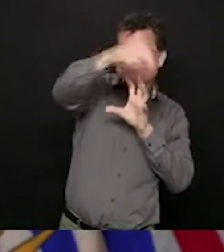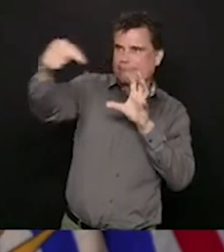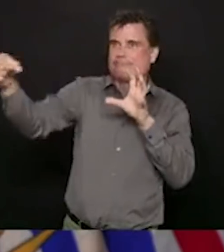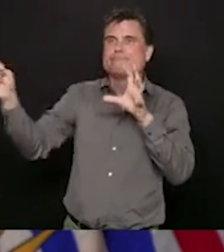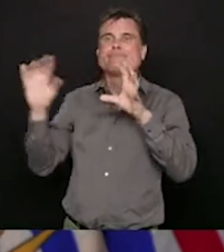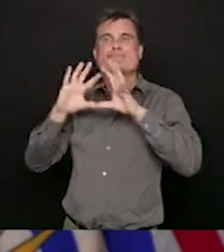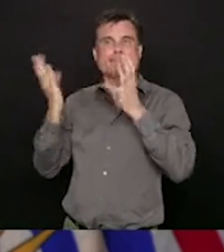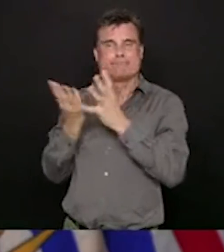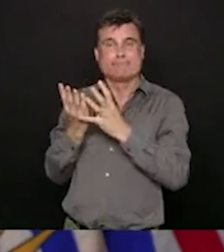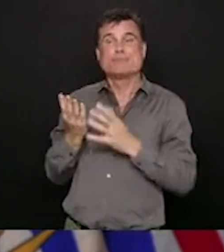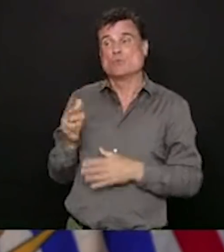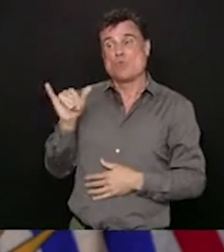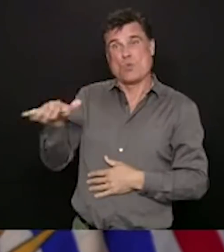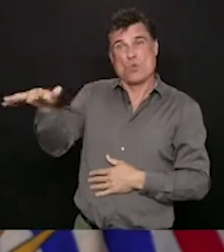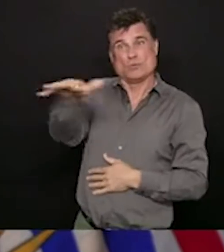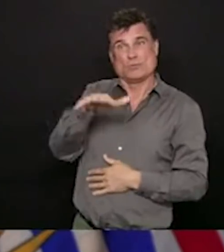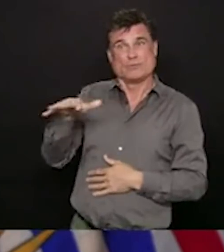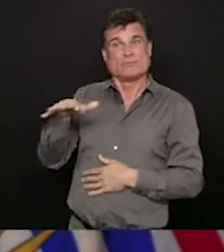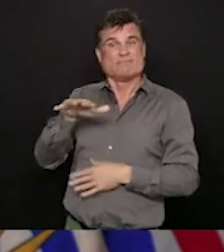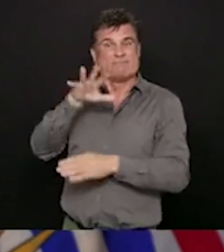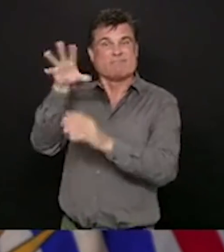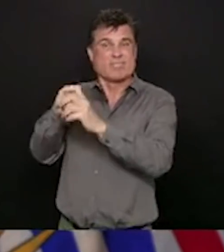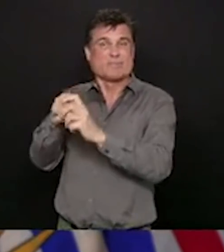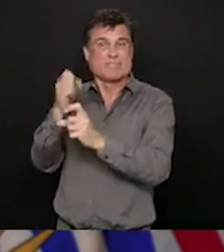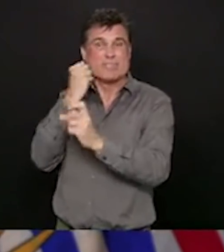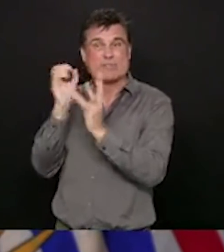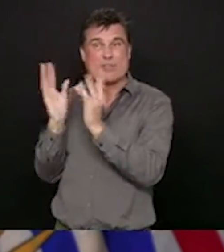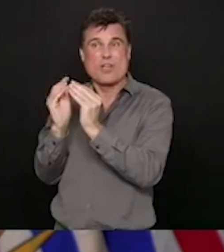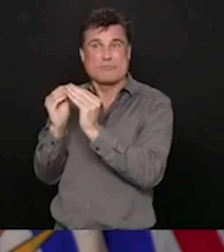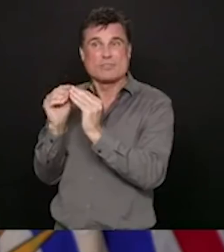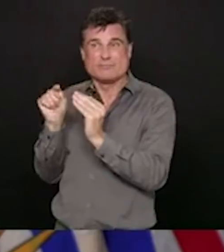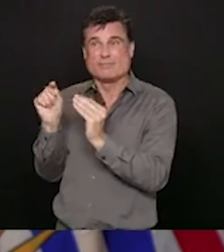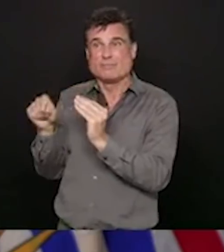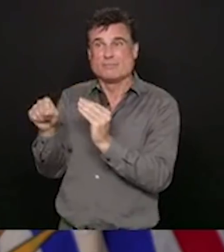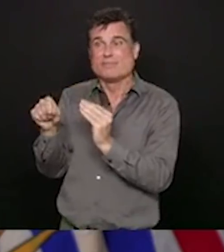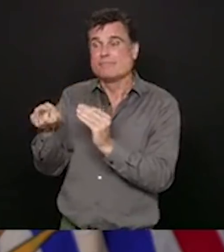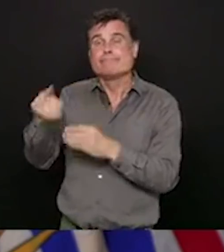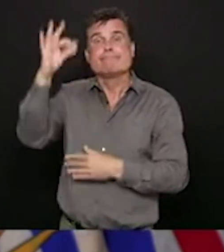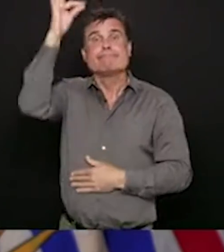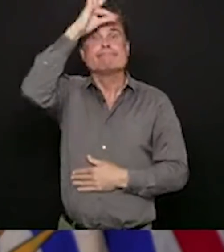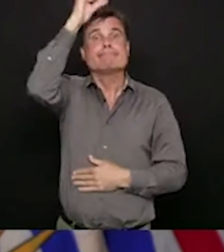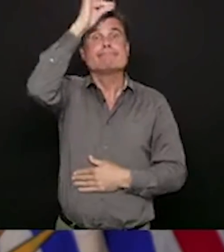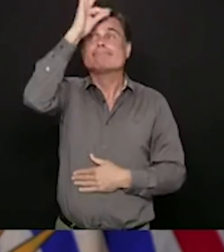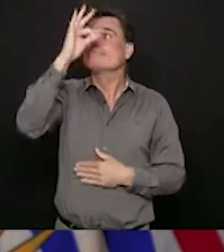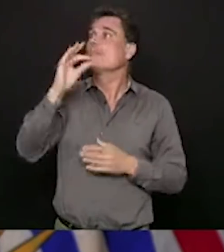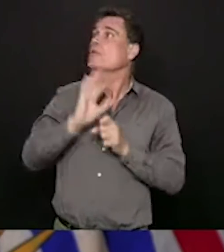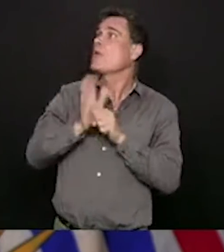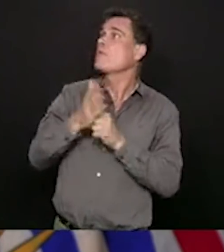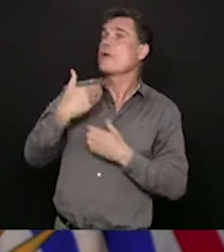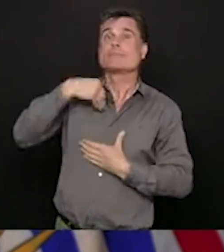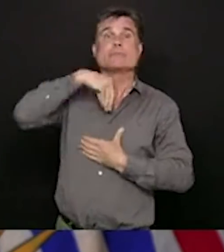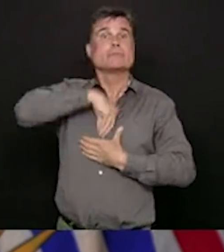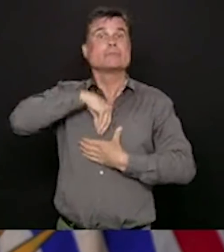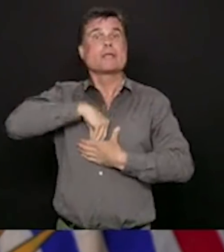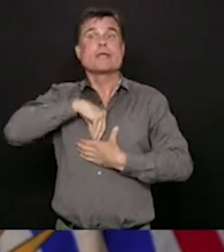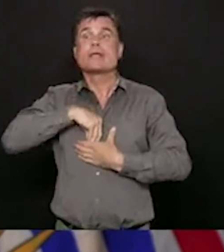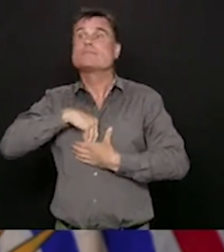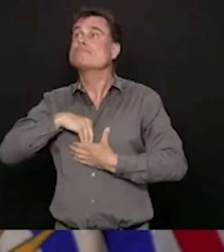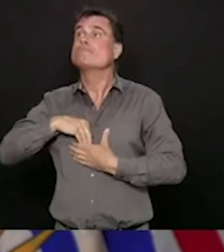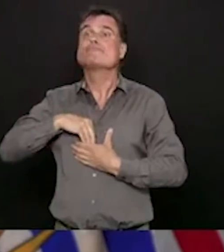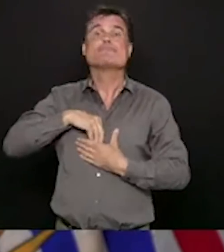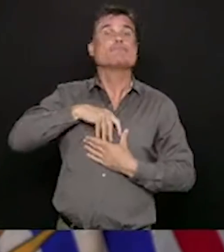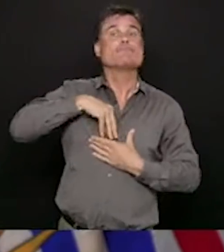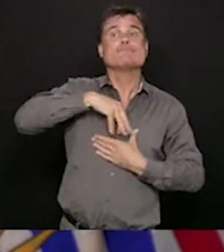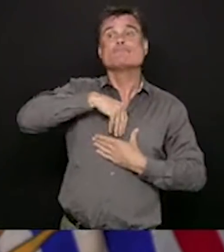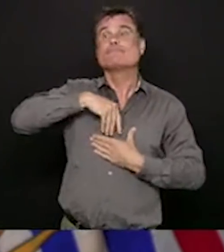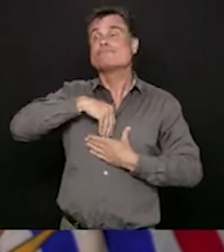they were at that event, and it was spread. And as of course, we're all aware here in British Columbia, we had one death in a dentist associated